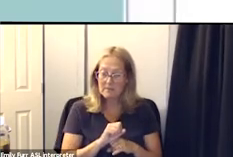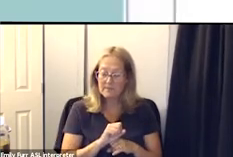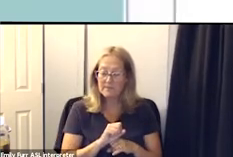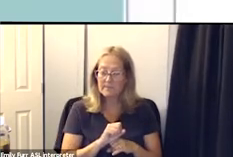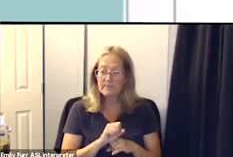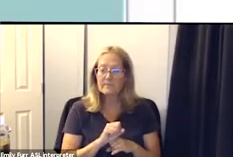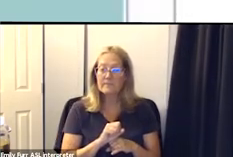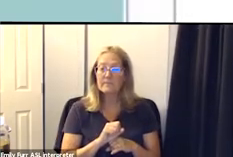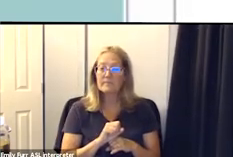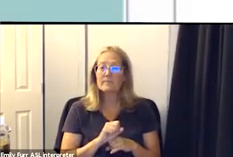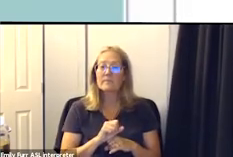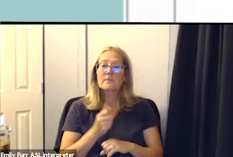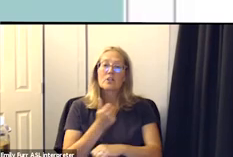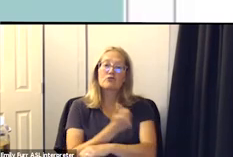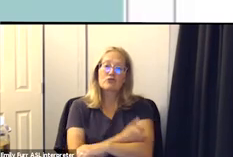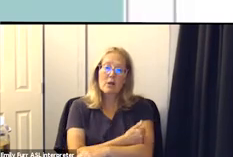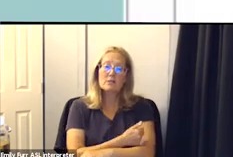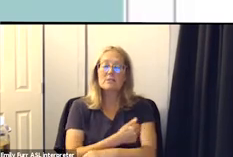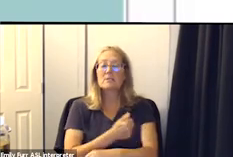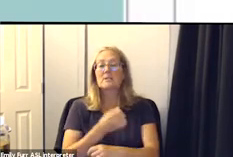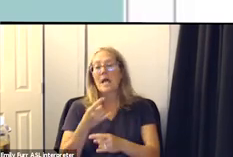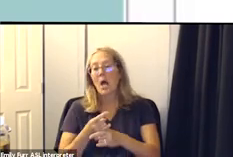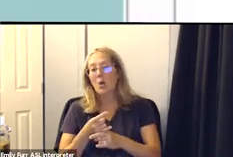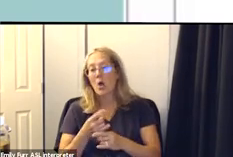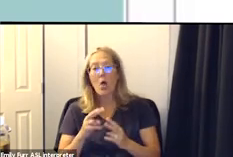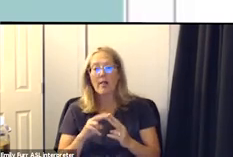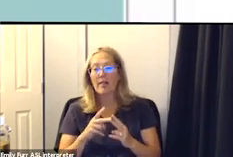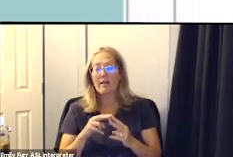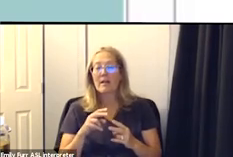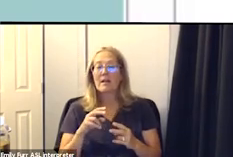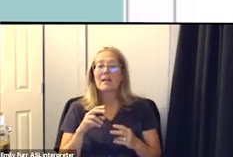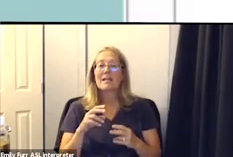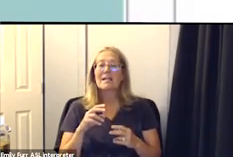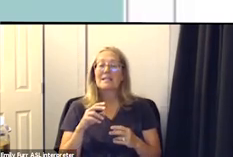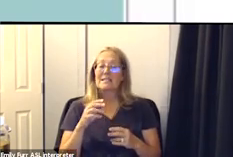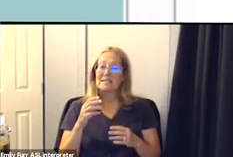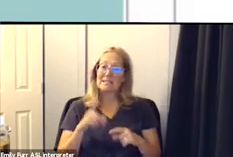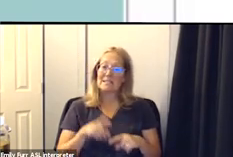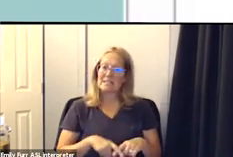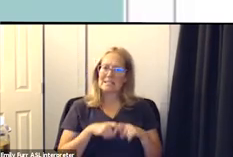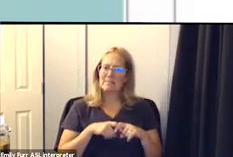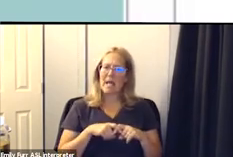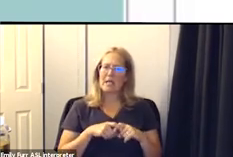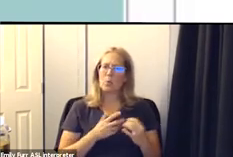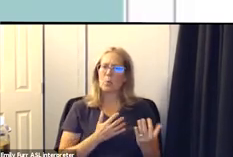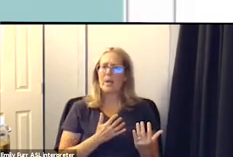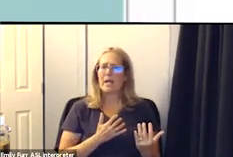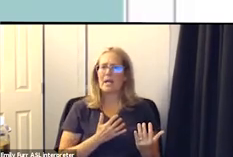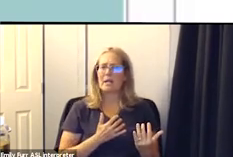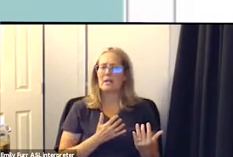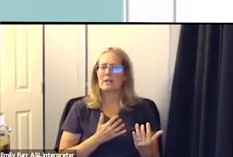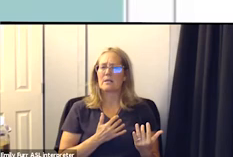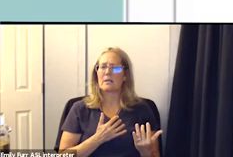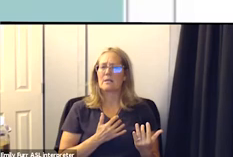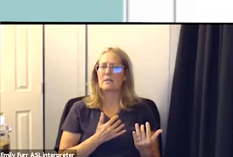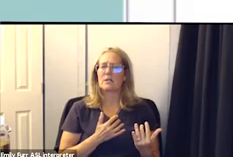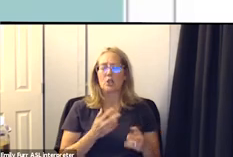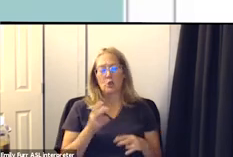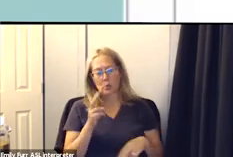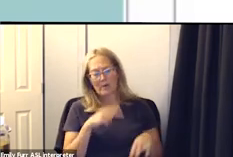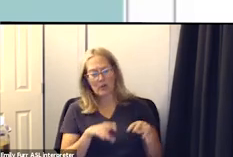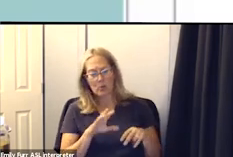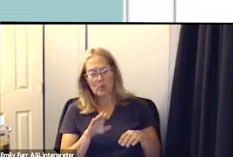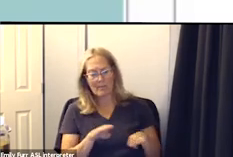drugs or alcohol that instead of suspending we review their previous